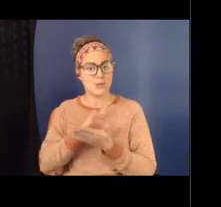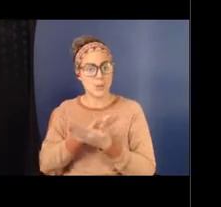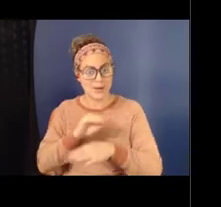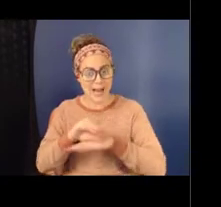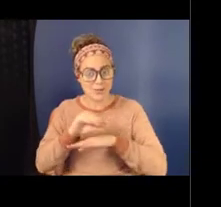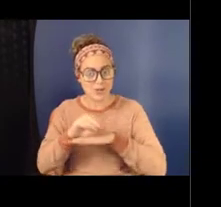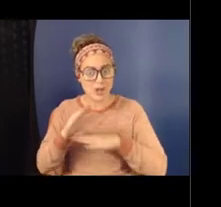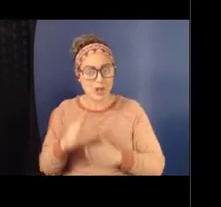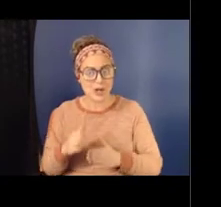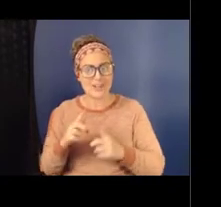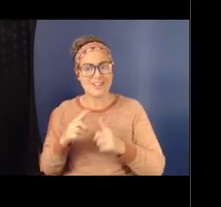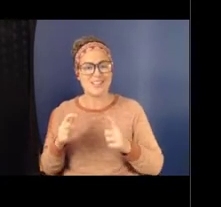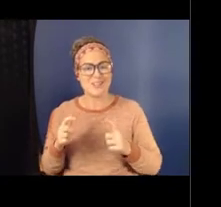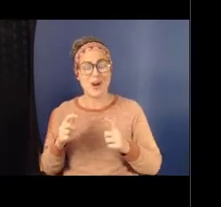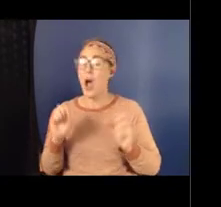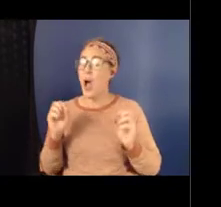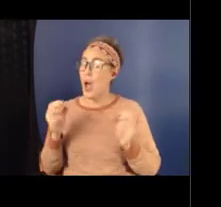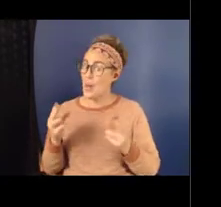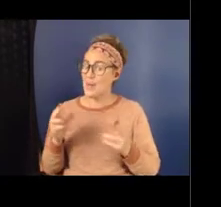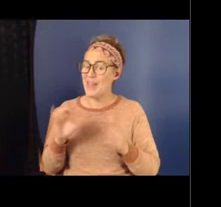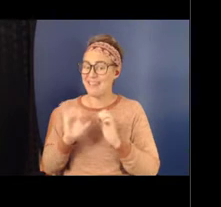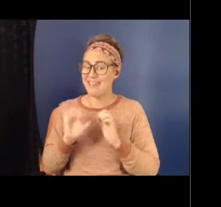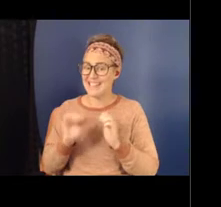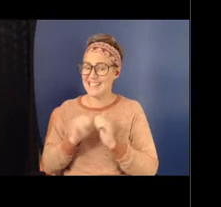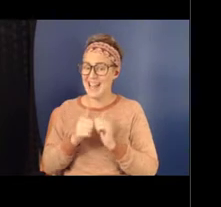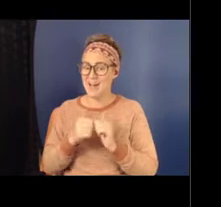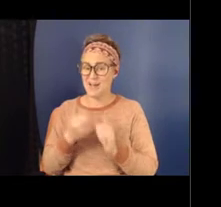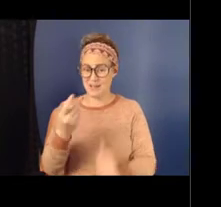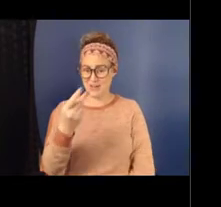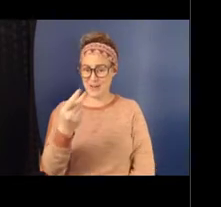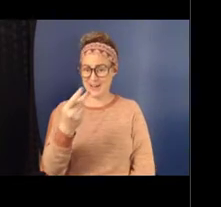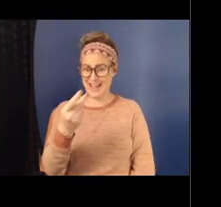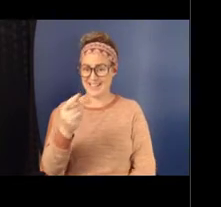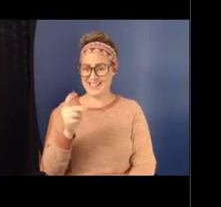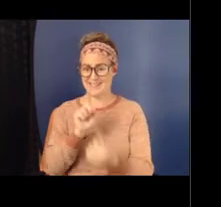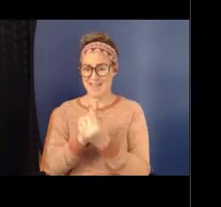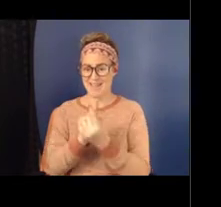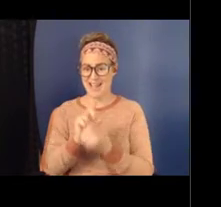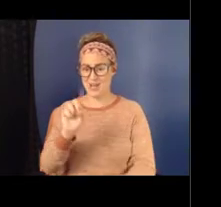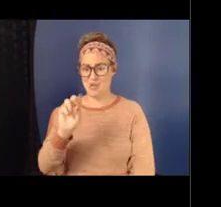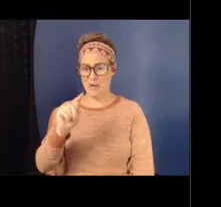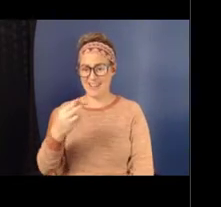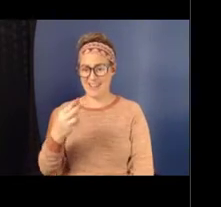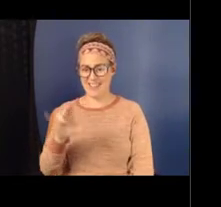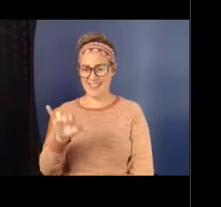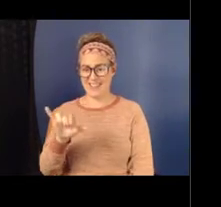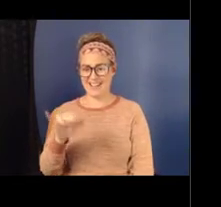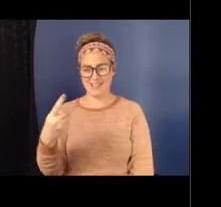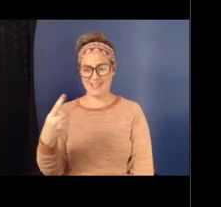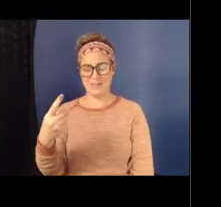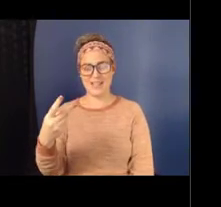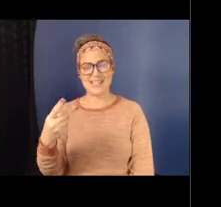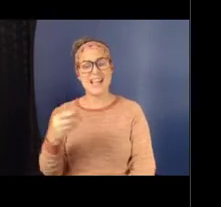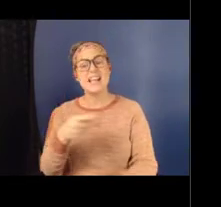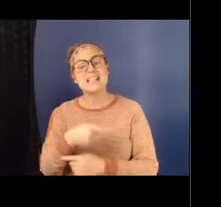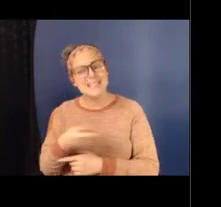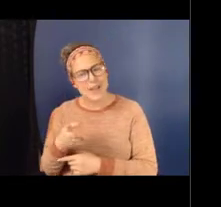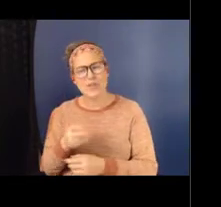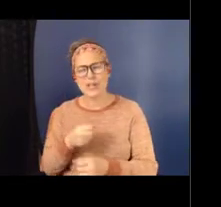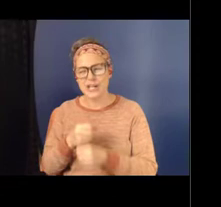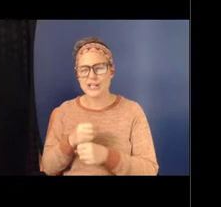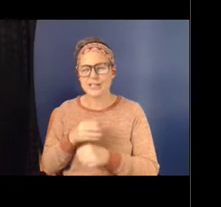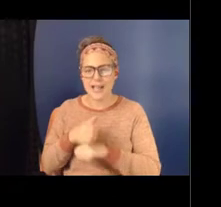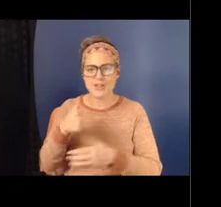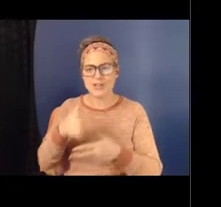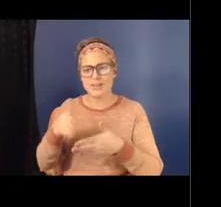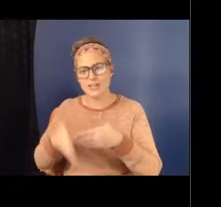that's how Dorothy and I met, was for several years after the completion of the project and some of the publications